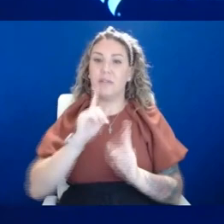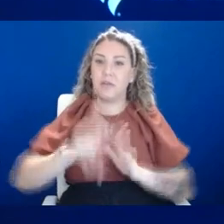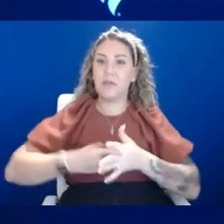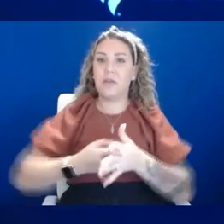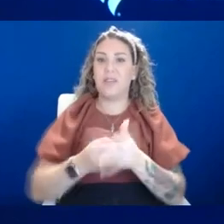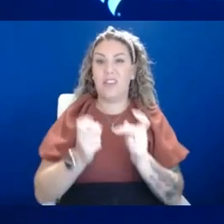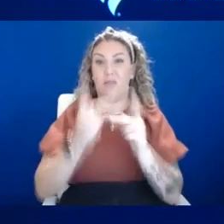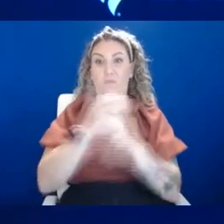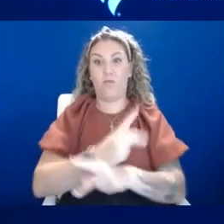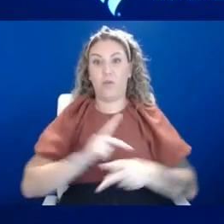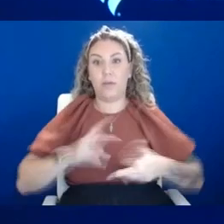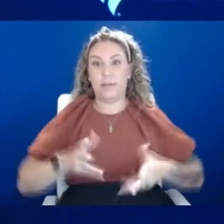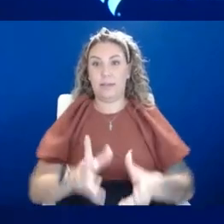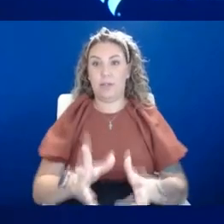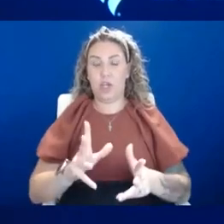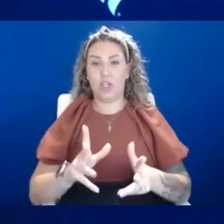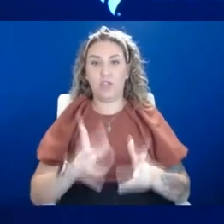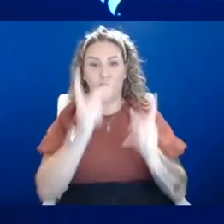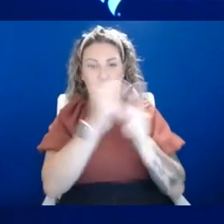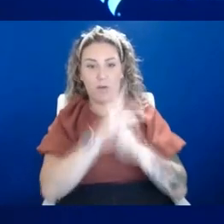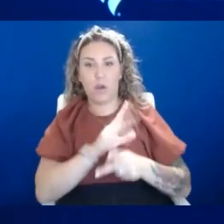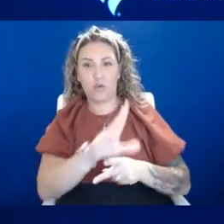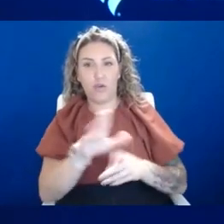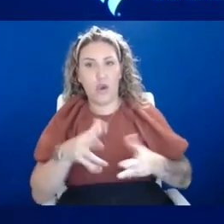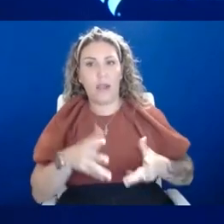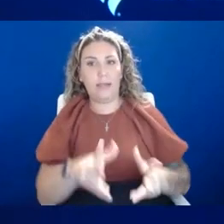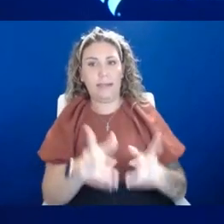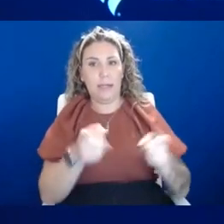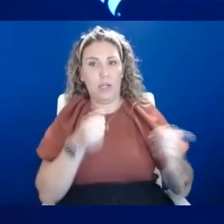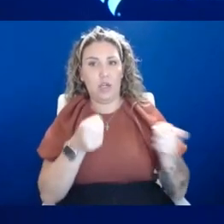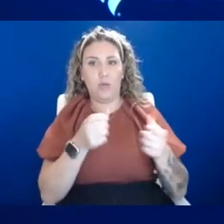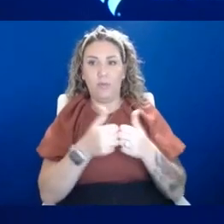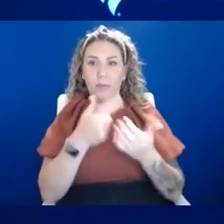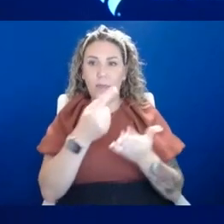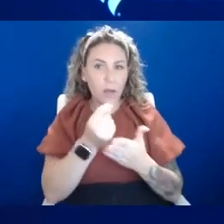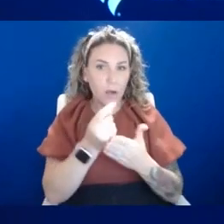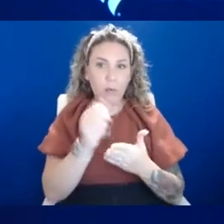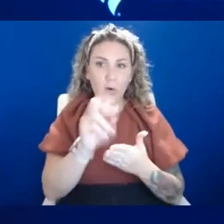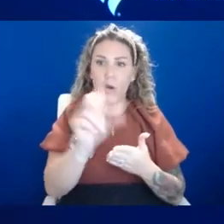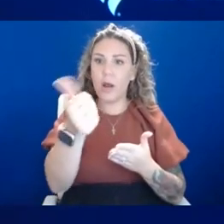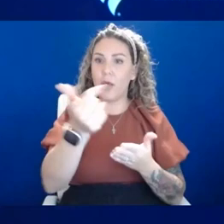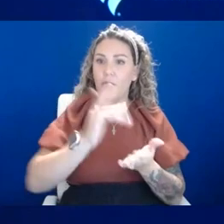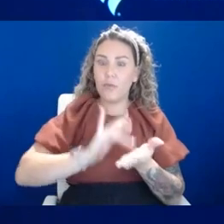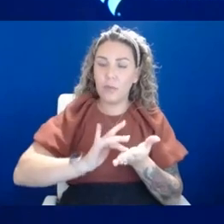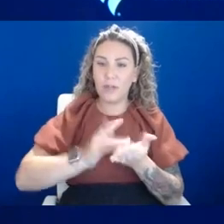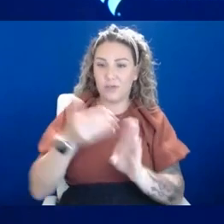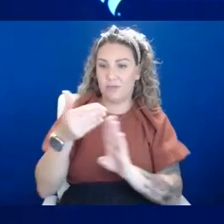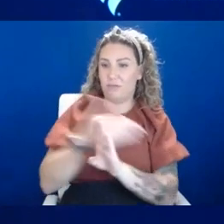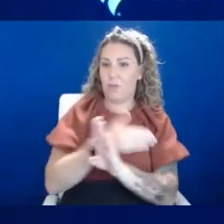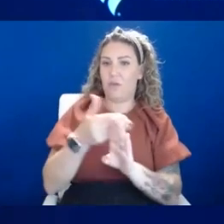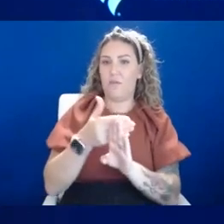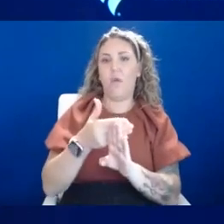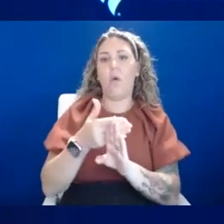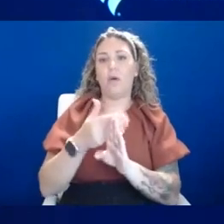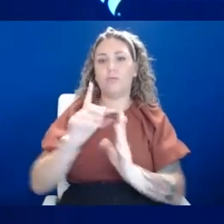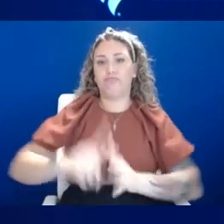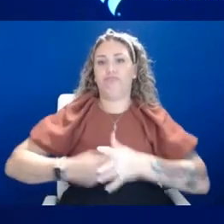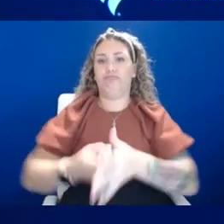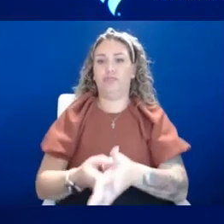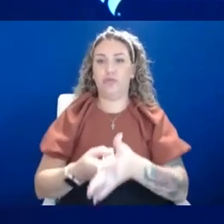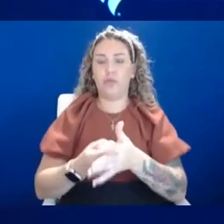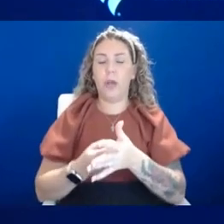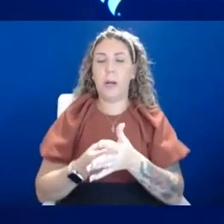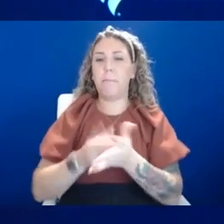try to get your anxiety under very good control first, whether that's through therapy, um, or other medications before we would do, uh, start a medication for ADHD.